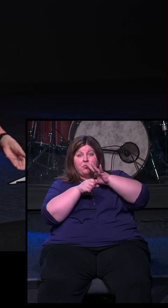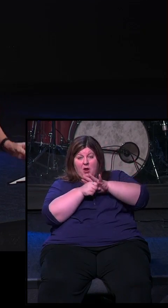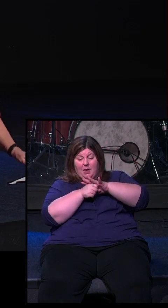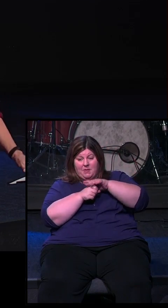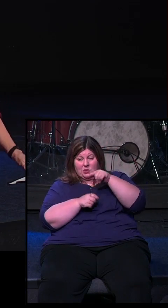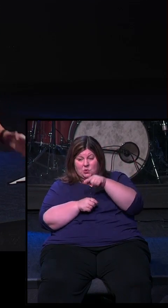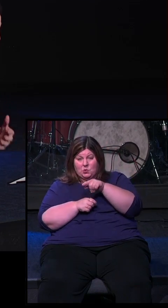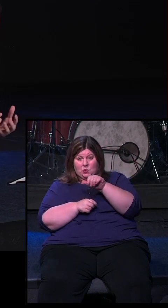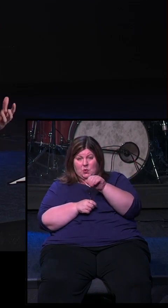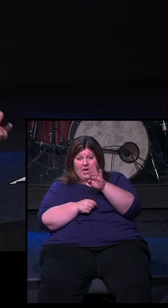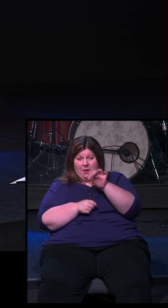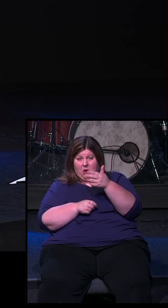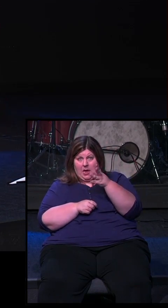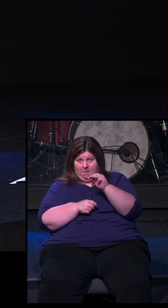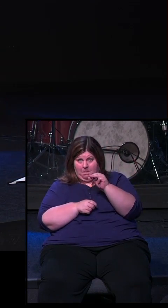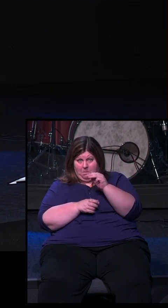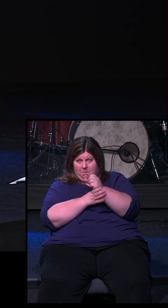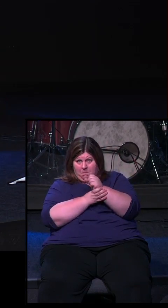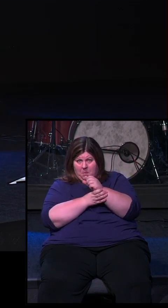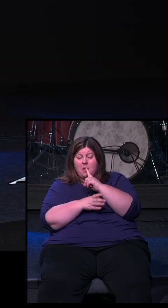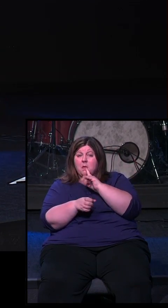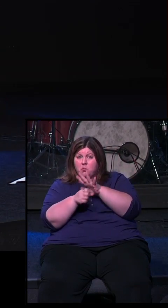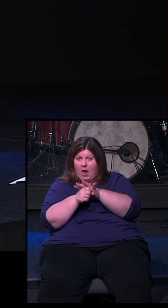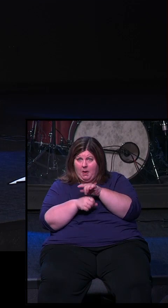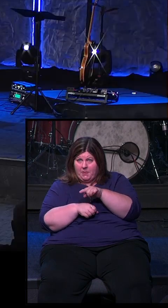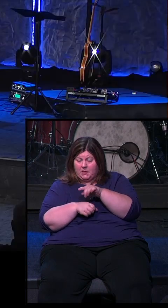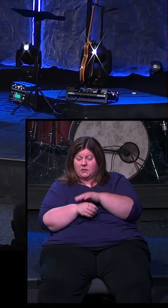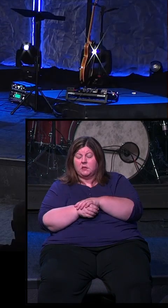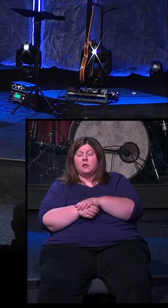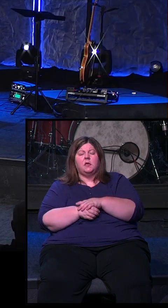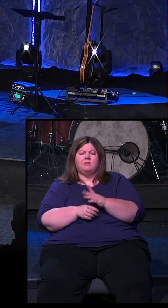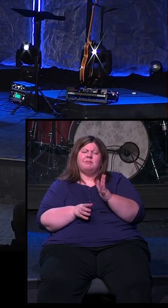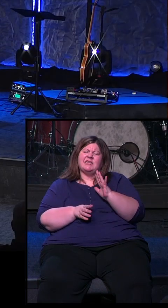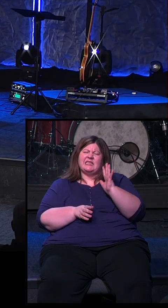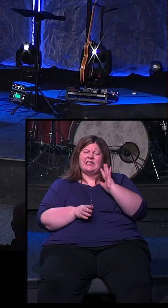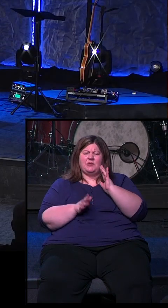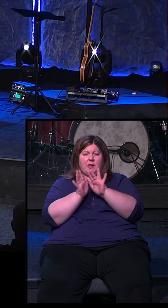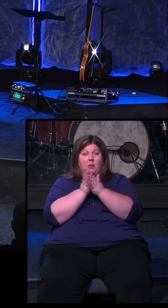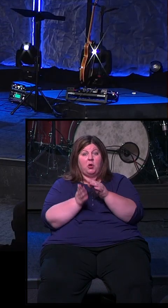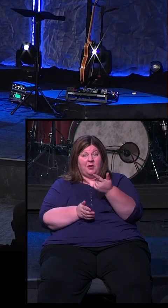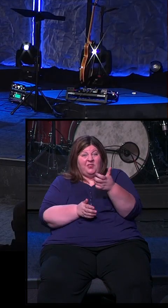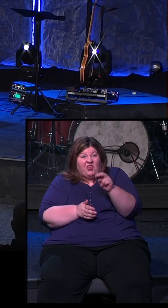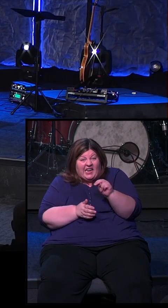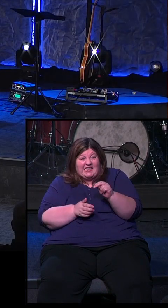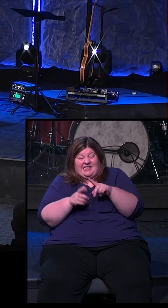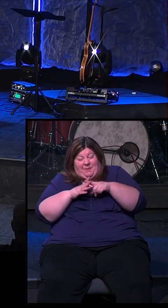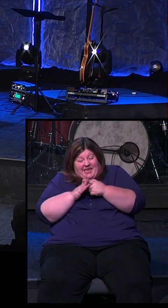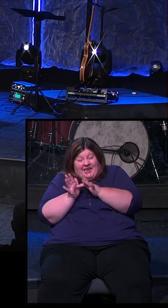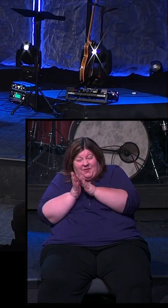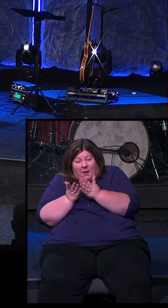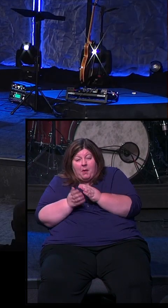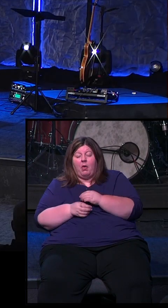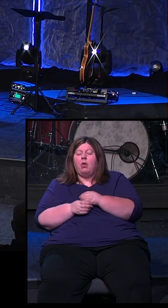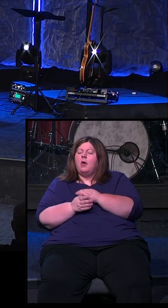Abraham. He made this promise on oath to Abraham that Abraham was a character early on in the Bible, in the book of Genesis. And then God was faithful to come